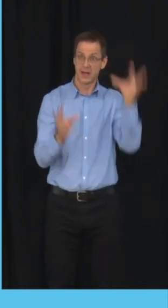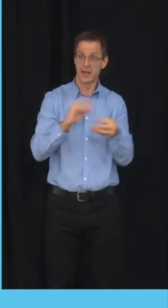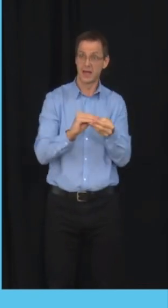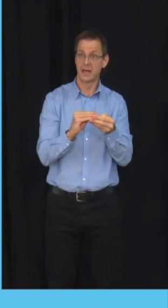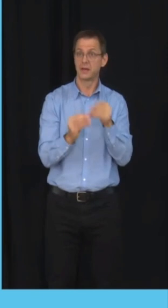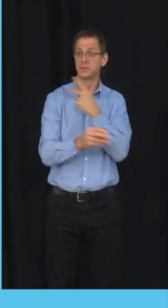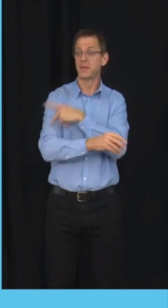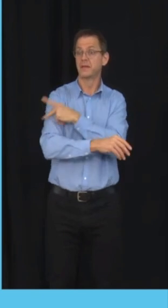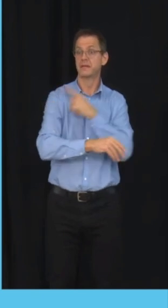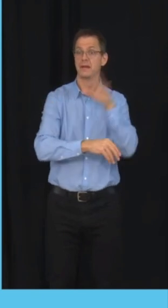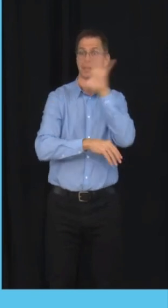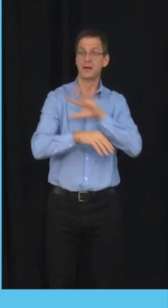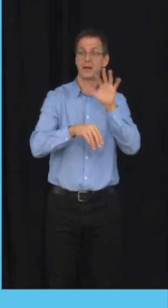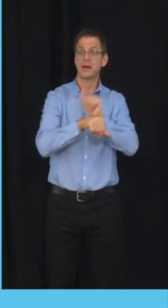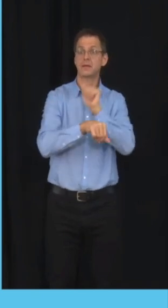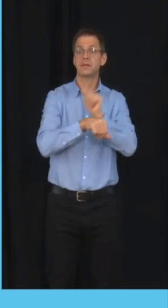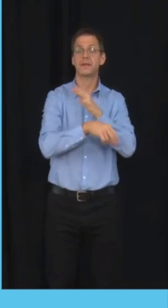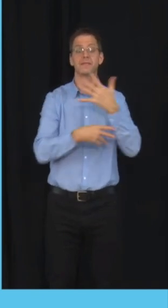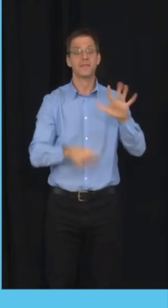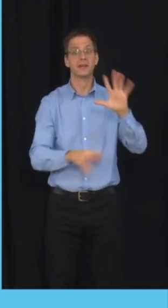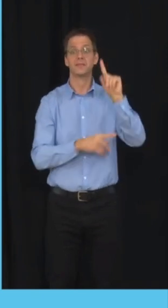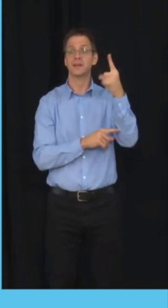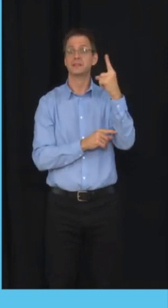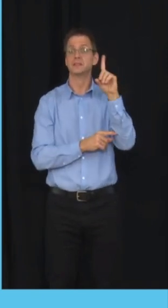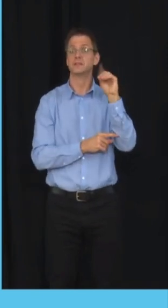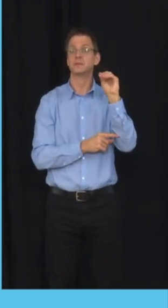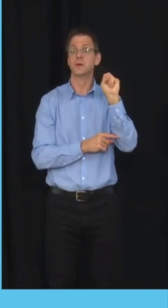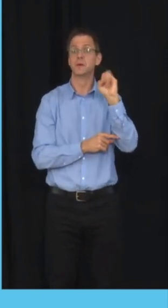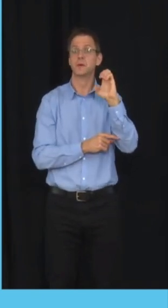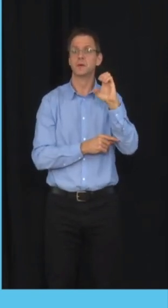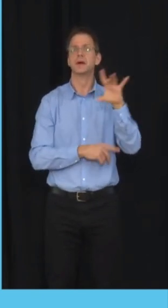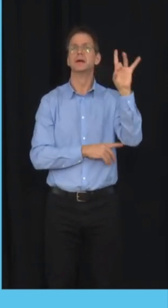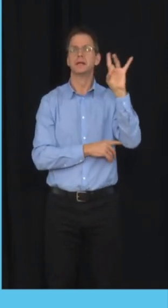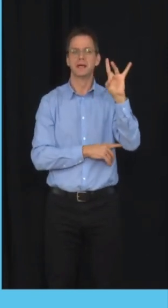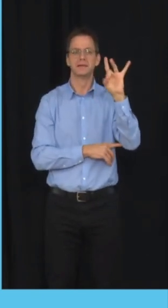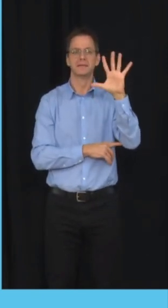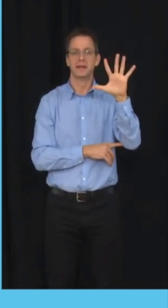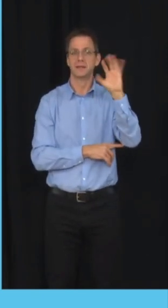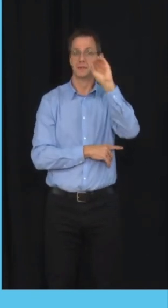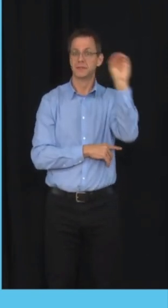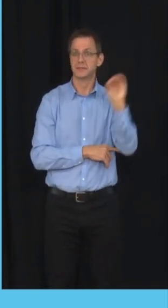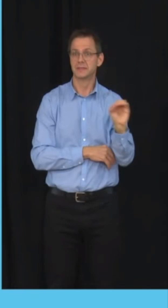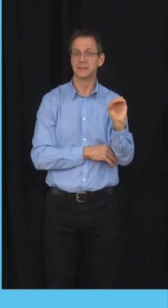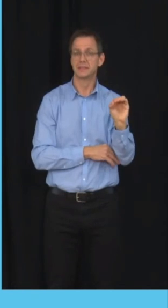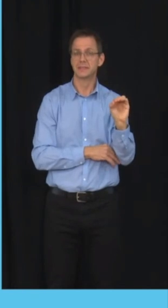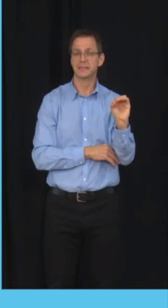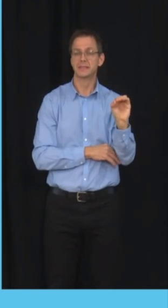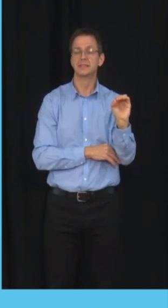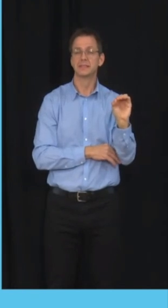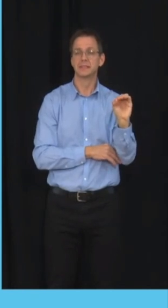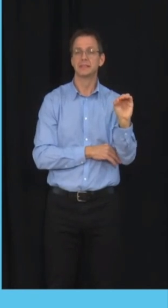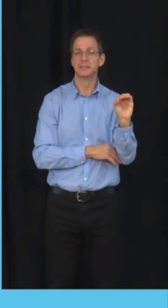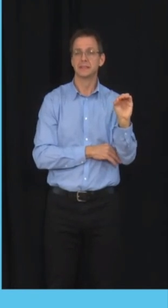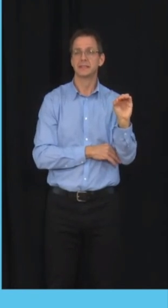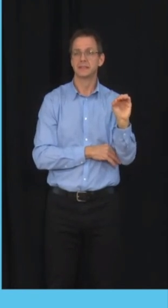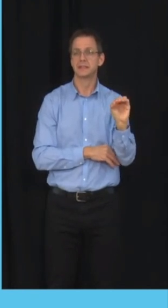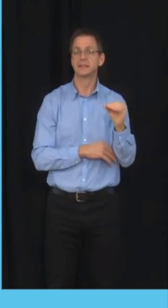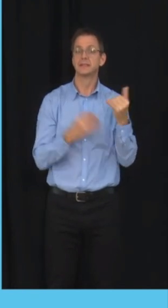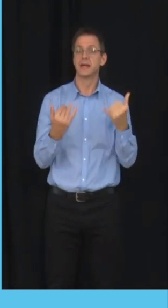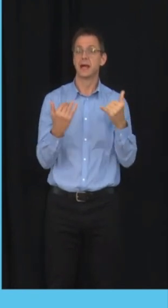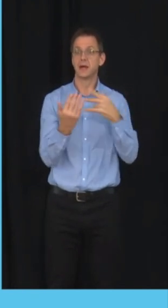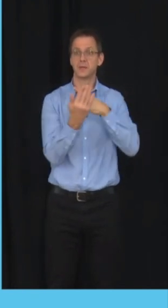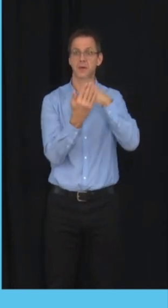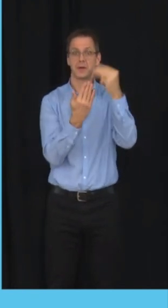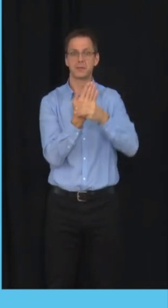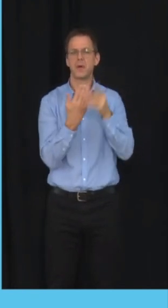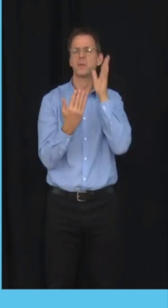the drivers. So I'm pleased to update you on the next step to make the program even more effective. On September 19th,